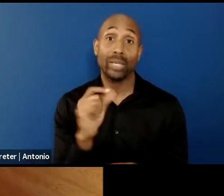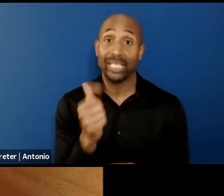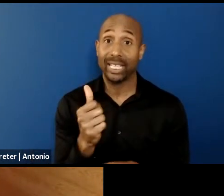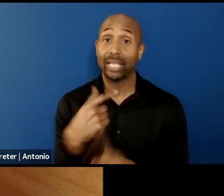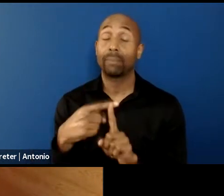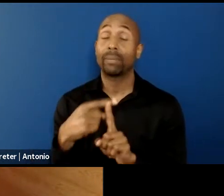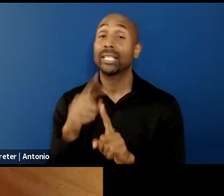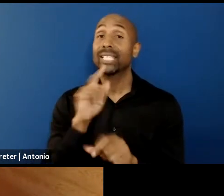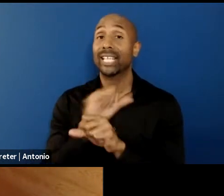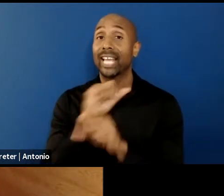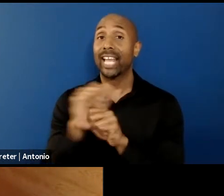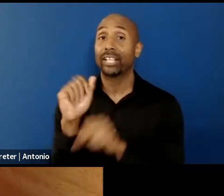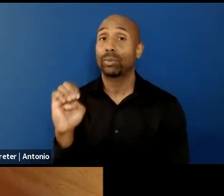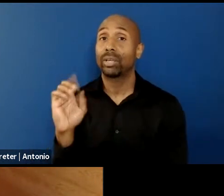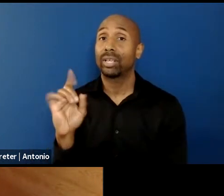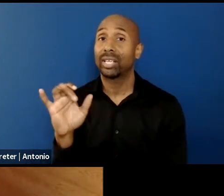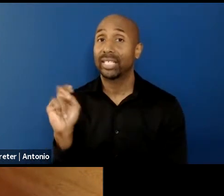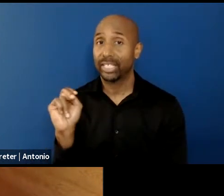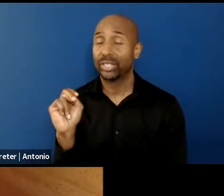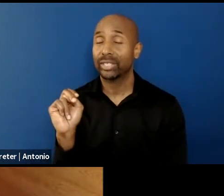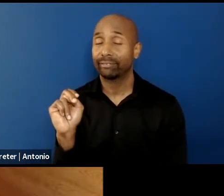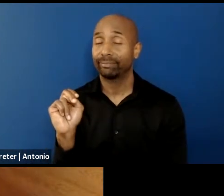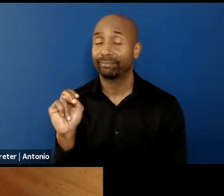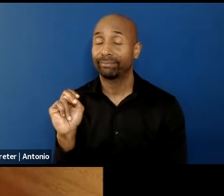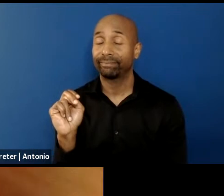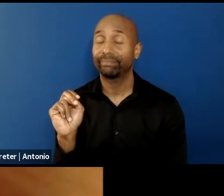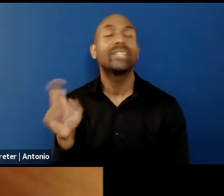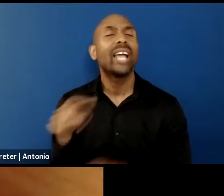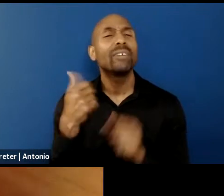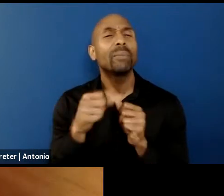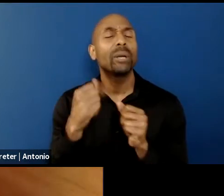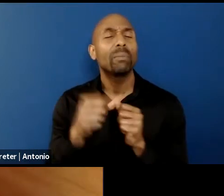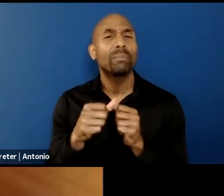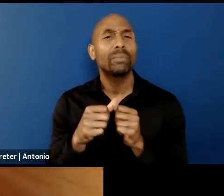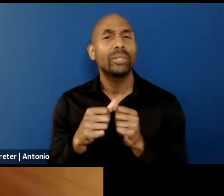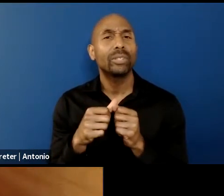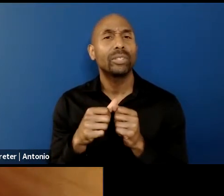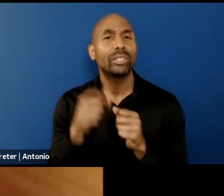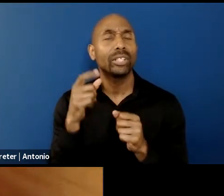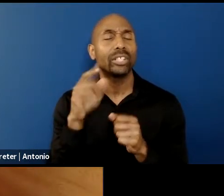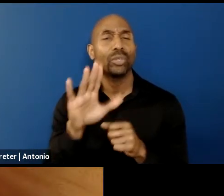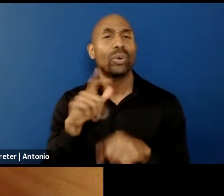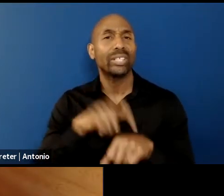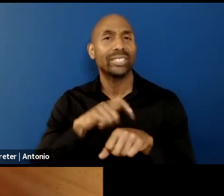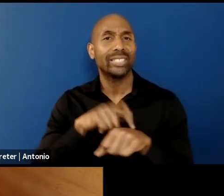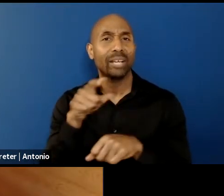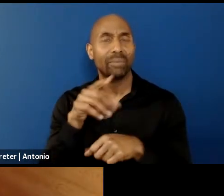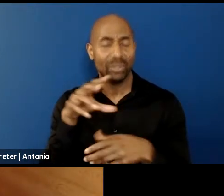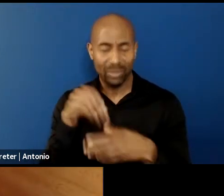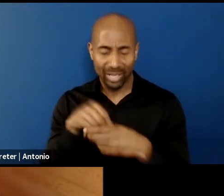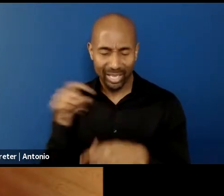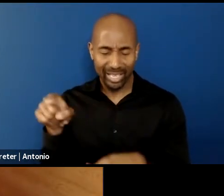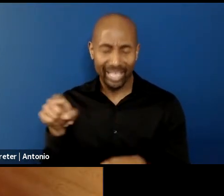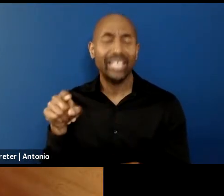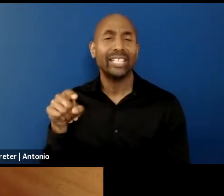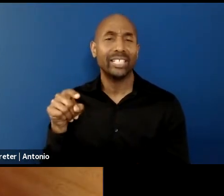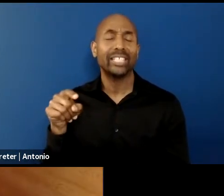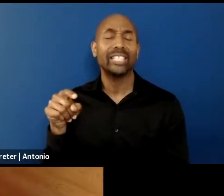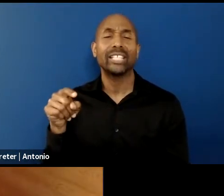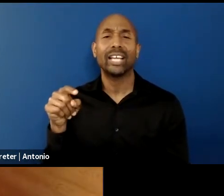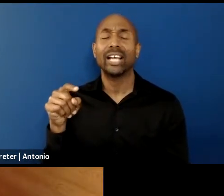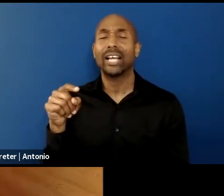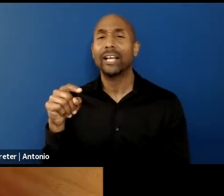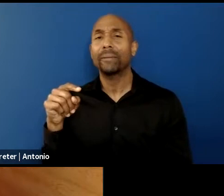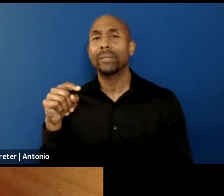And I'm also, I remember also your years in Basel. think Basel, Switzerland was quite an